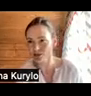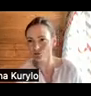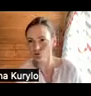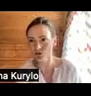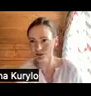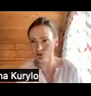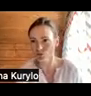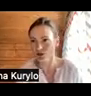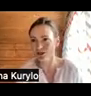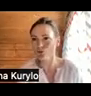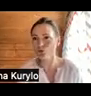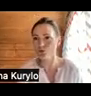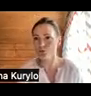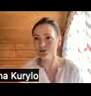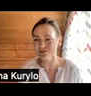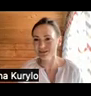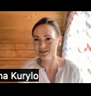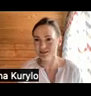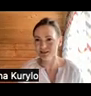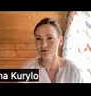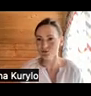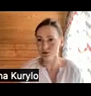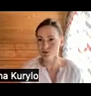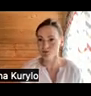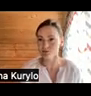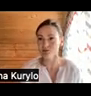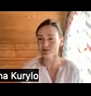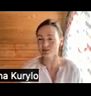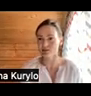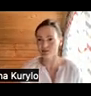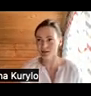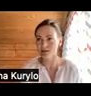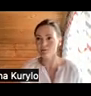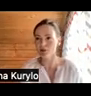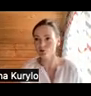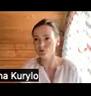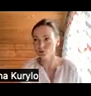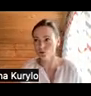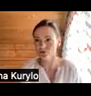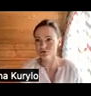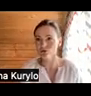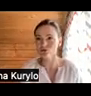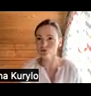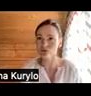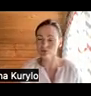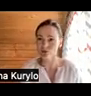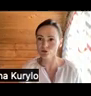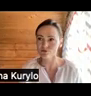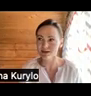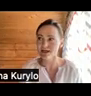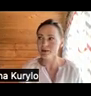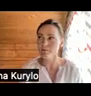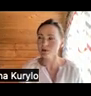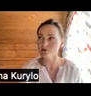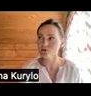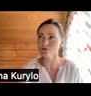however it is very important to collect this information now into one picture and to take a comprehensive view